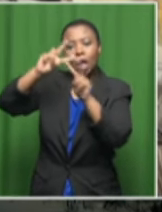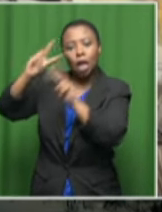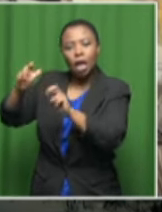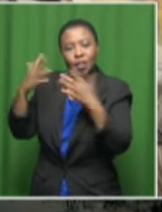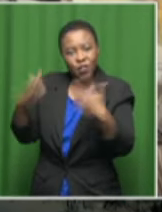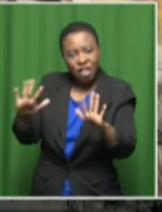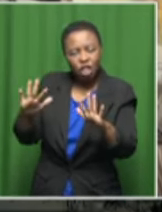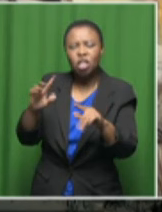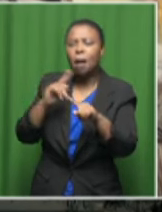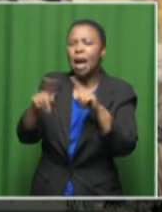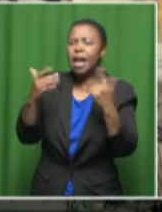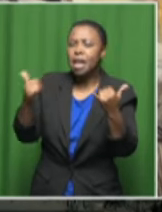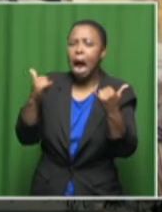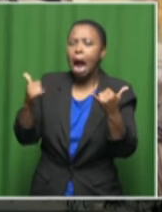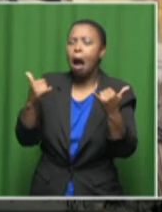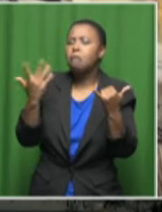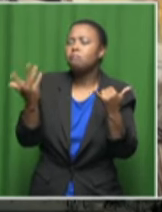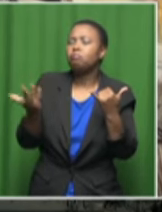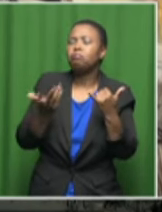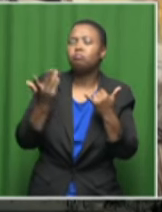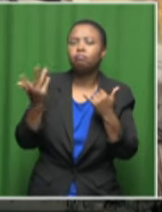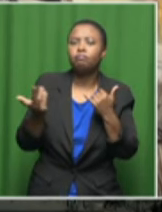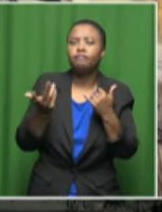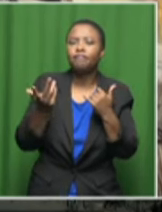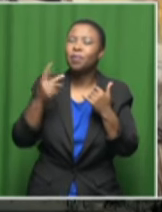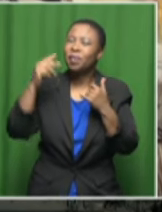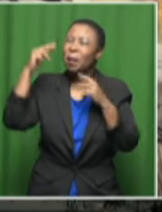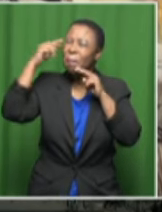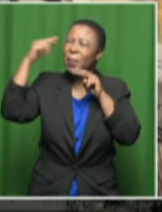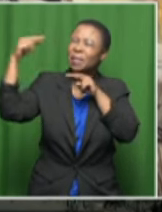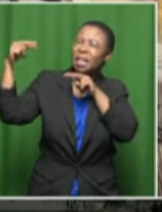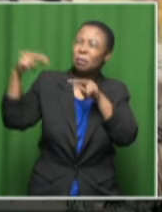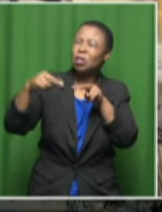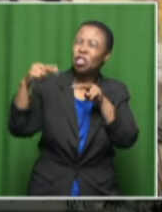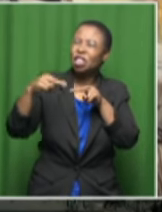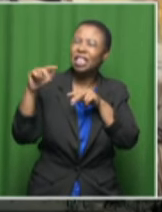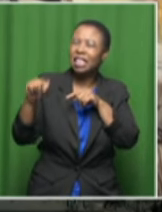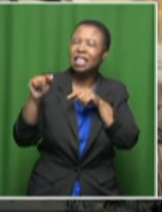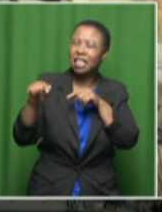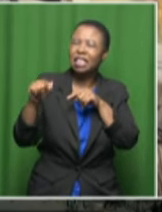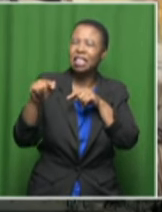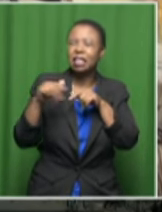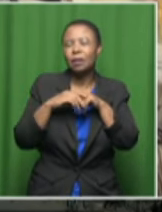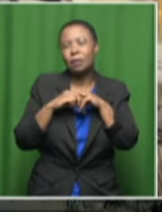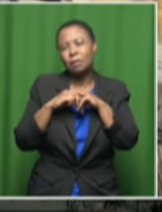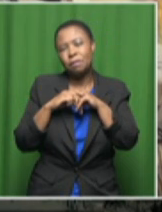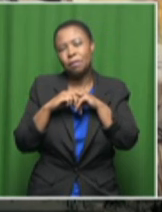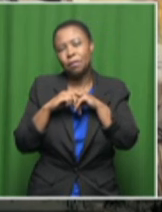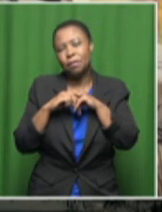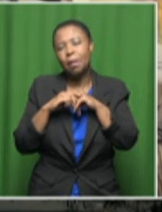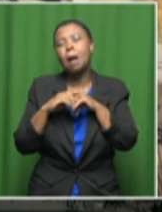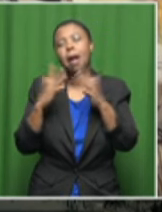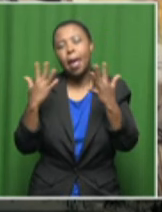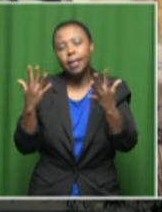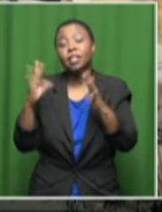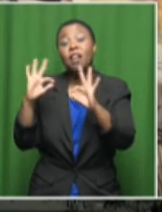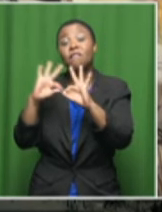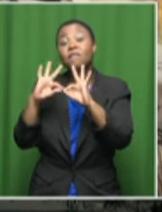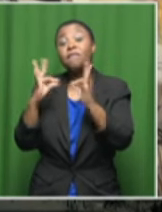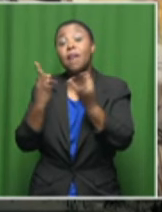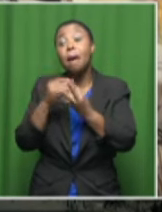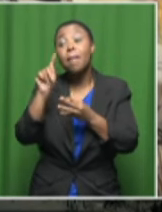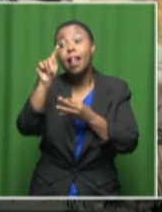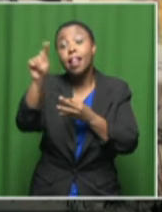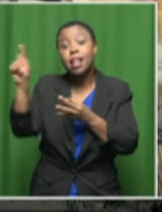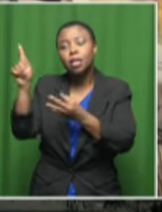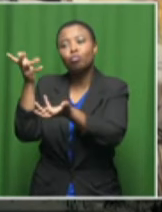talk about the perception and also having spoken to some of the families and